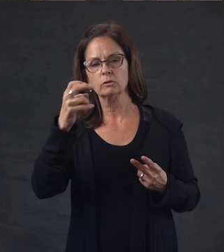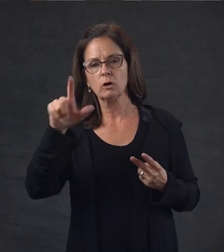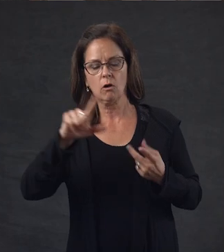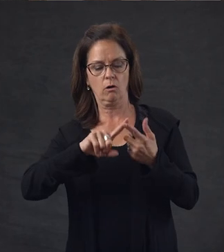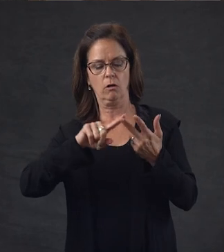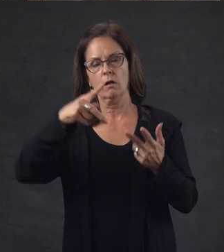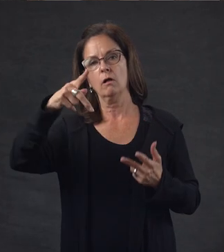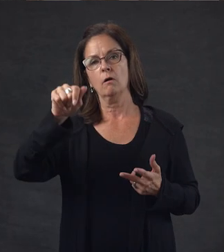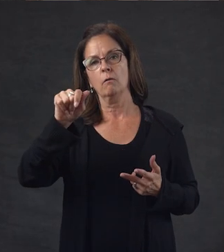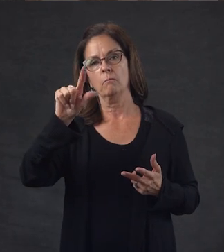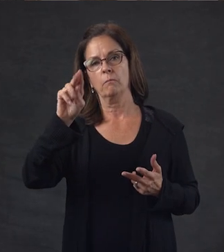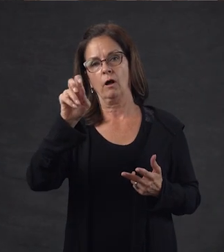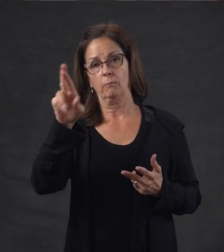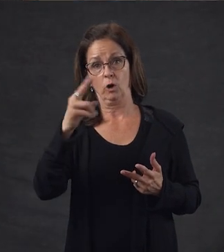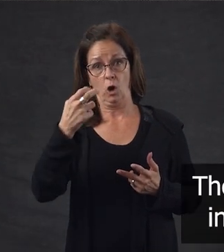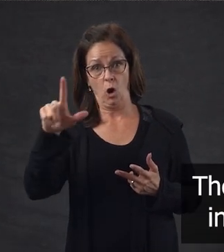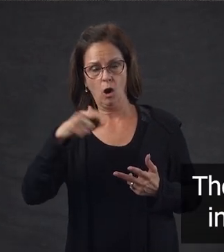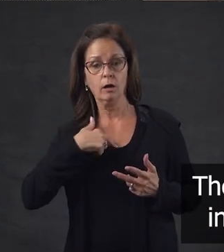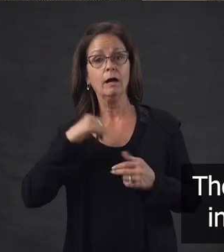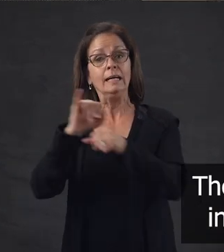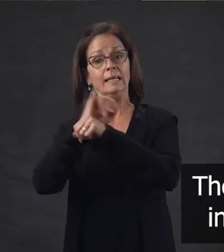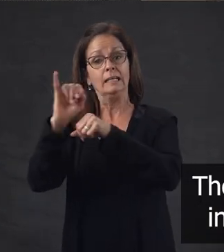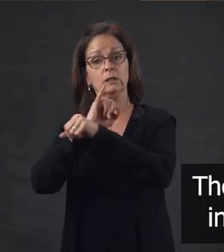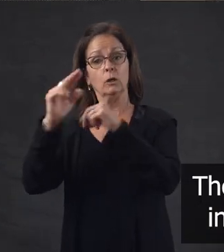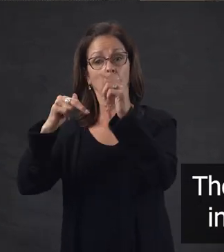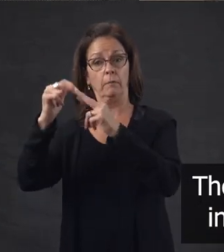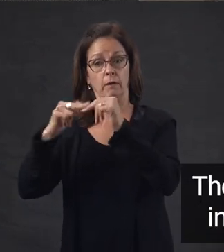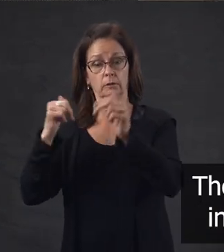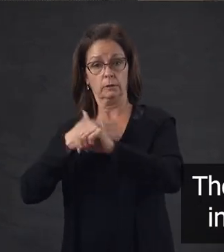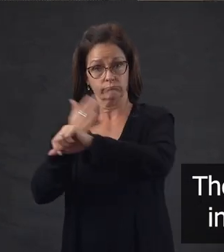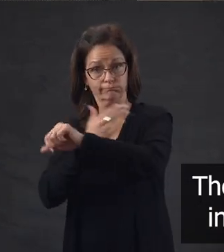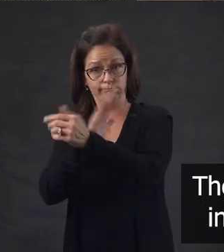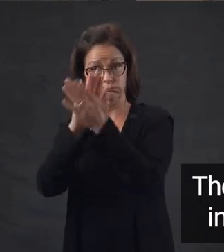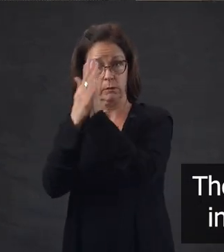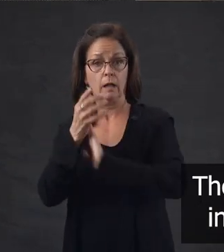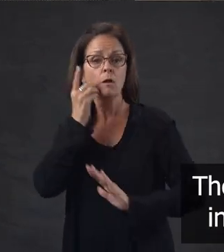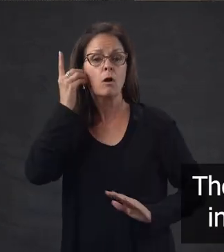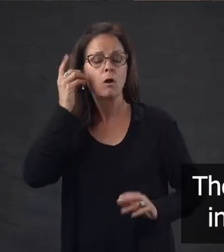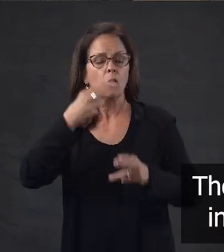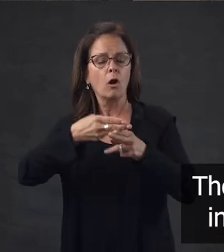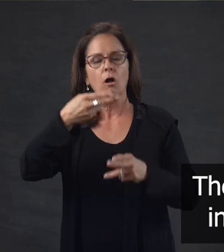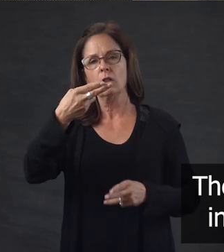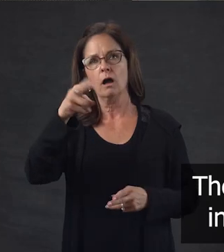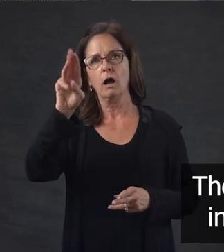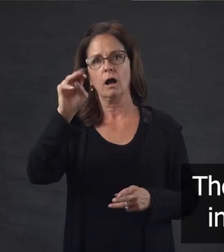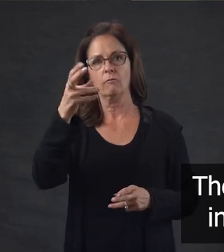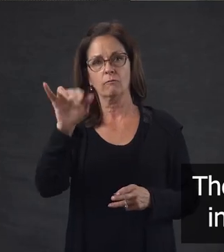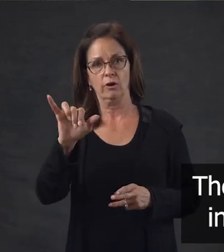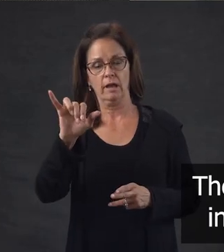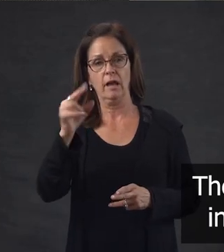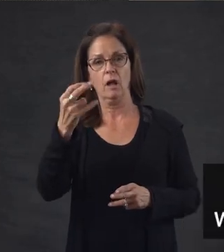and Palmer Hall. The industrial building was remodeled into a dorm named Humphrey Hall.